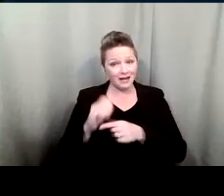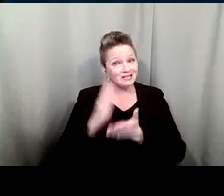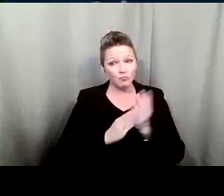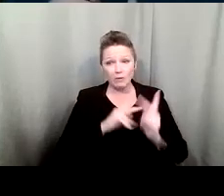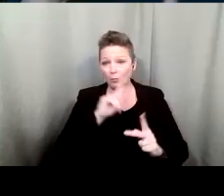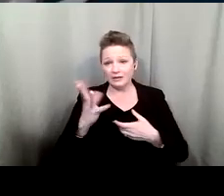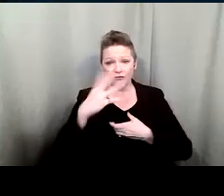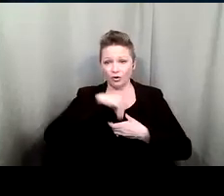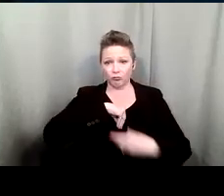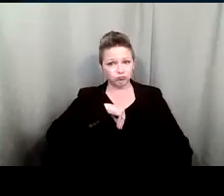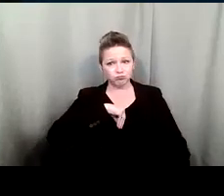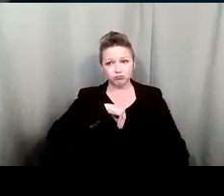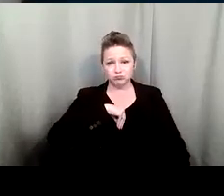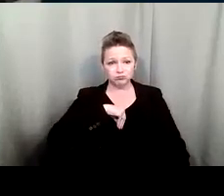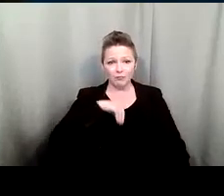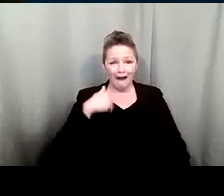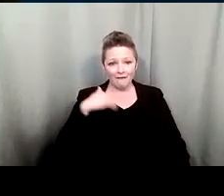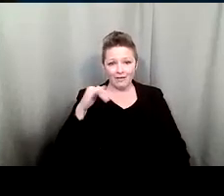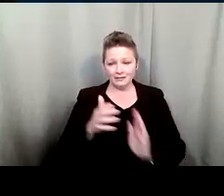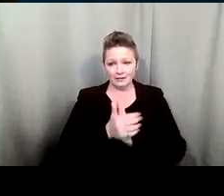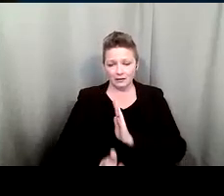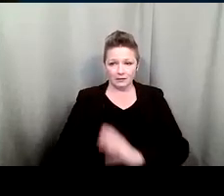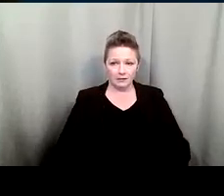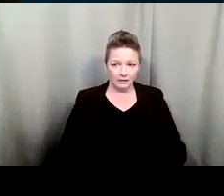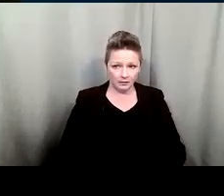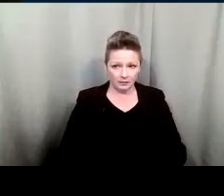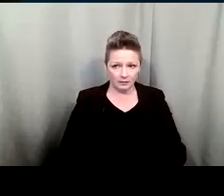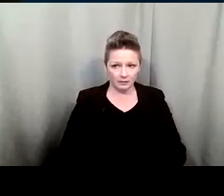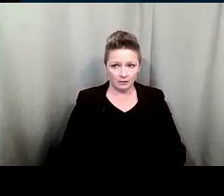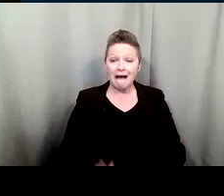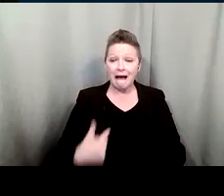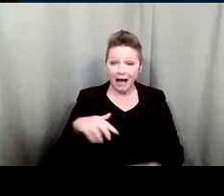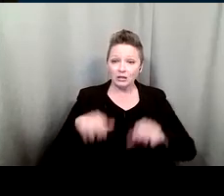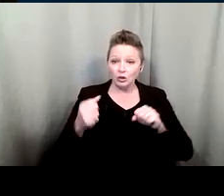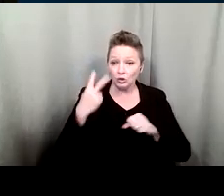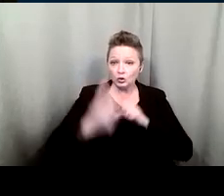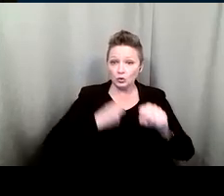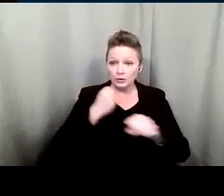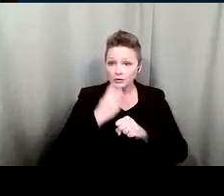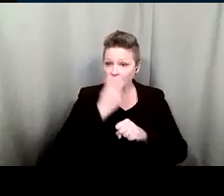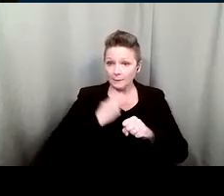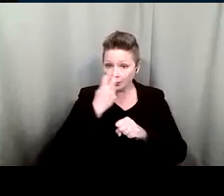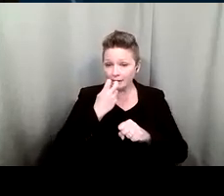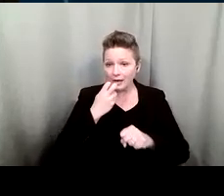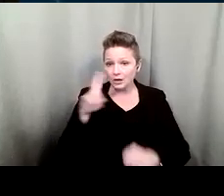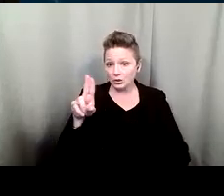inside to get any better. I took two years of listening to the UW station hearing clinic after I lost my